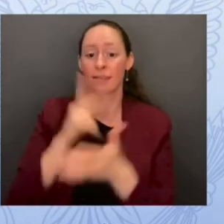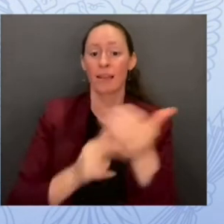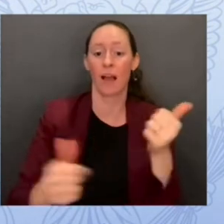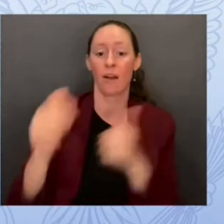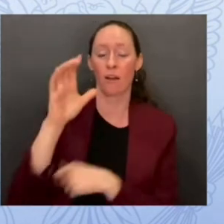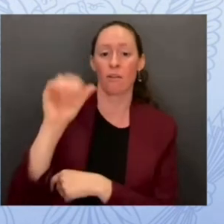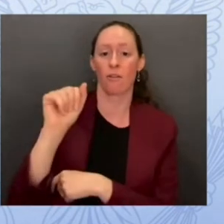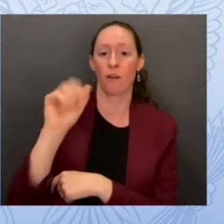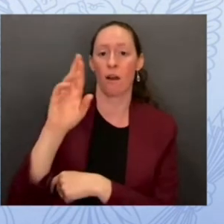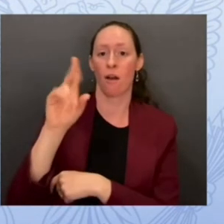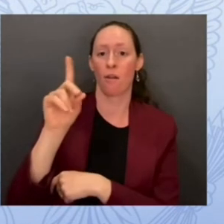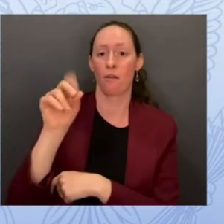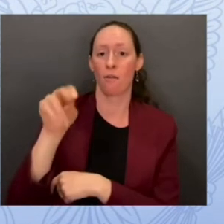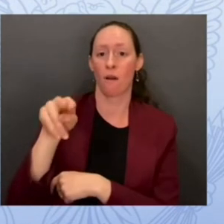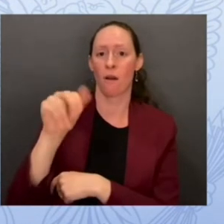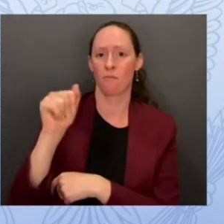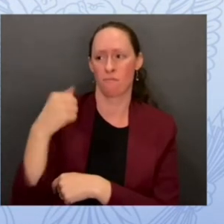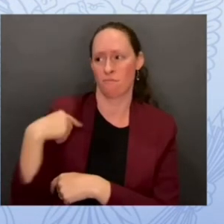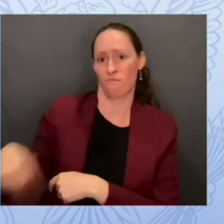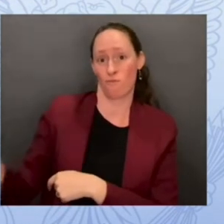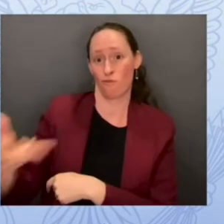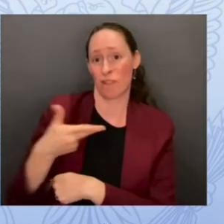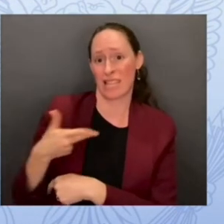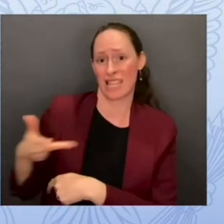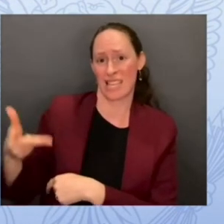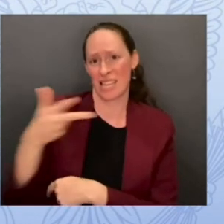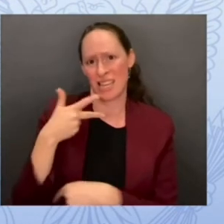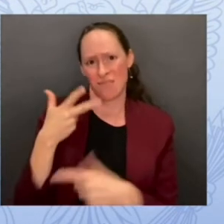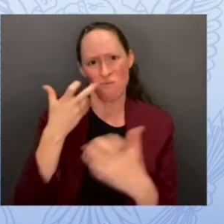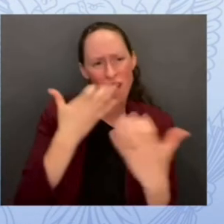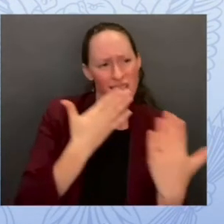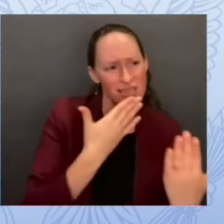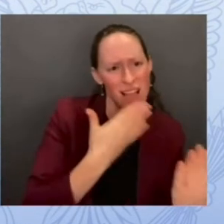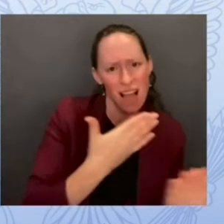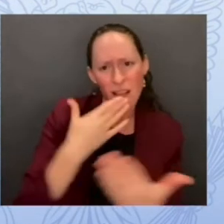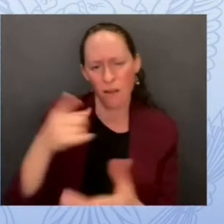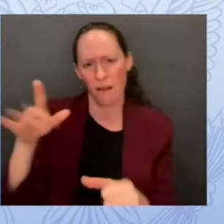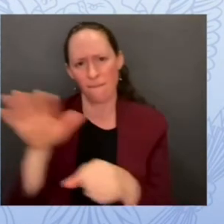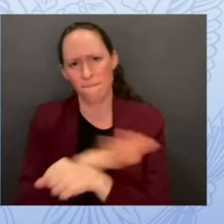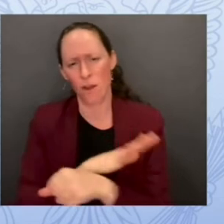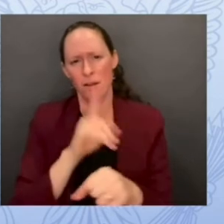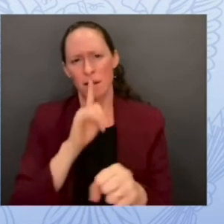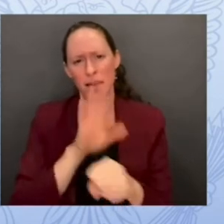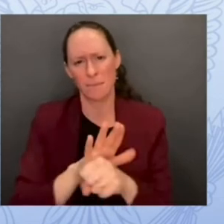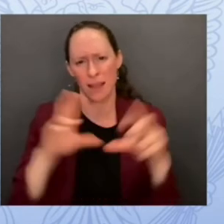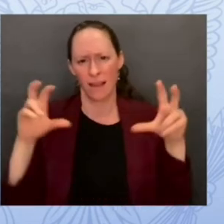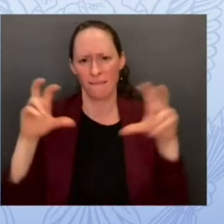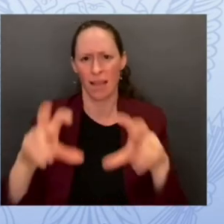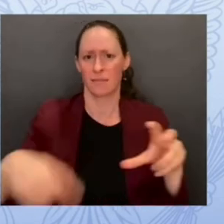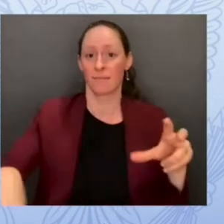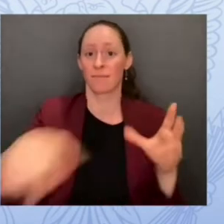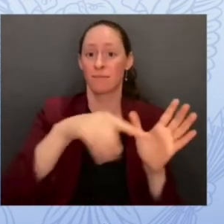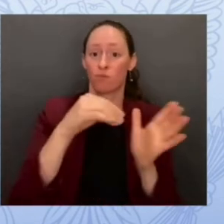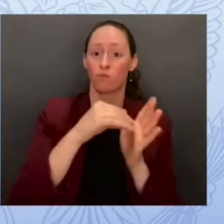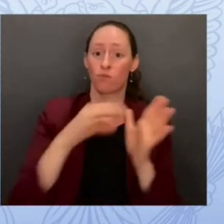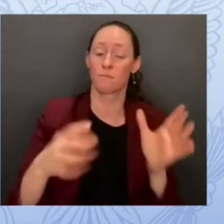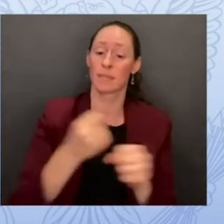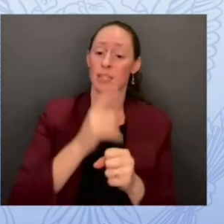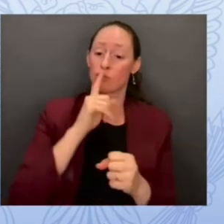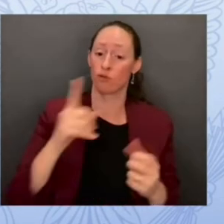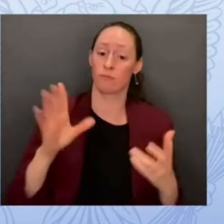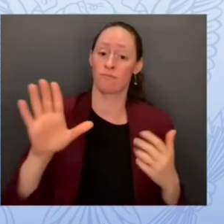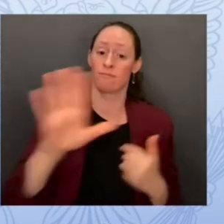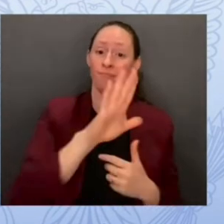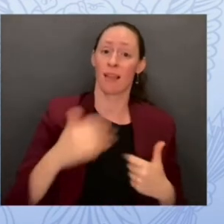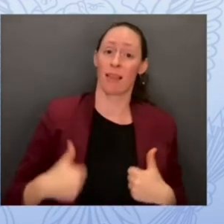to our children and our schools and to building a better tomorrow. Our Deputy National Security Advisor, Ann,